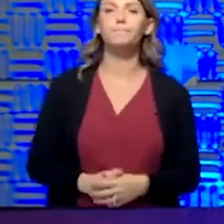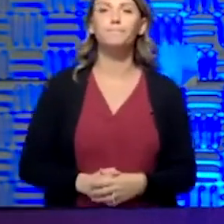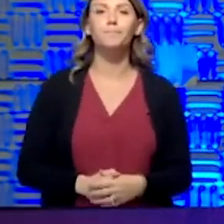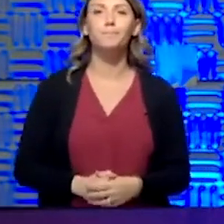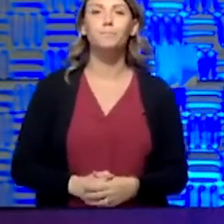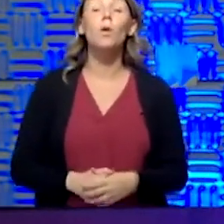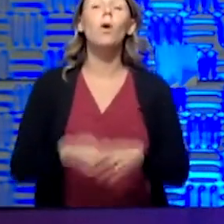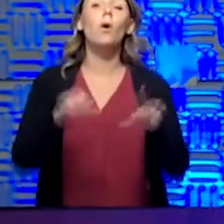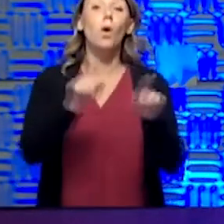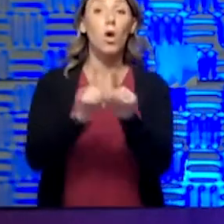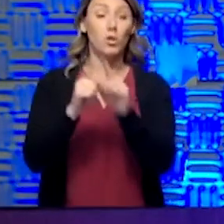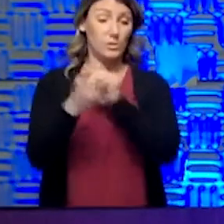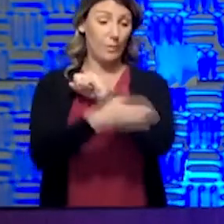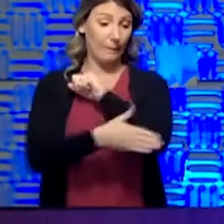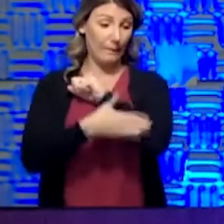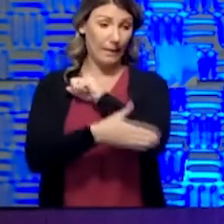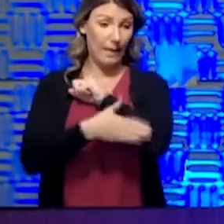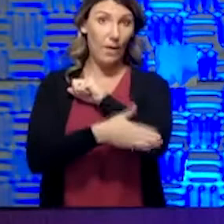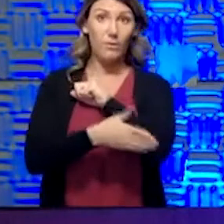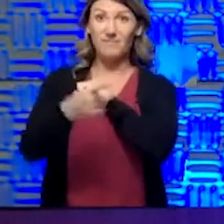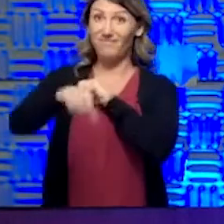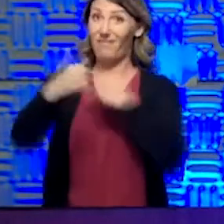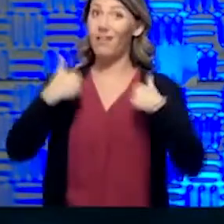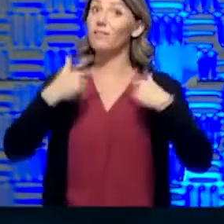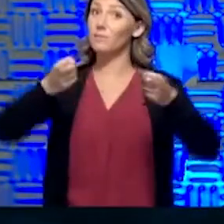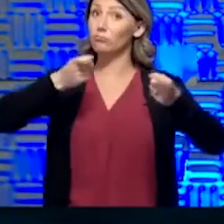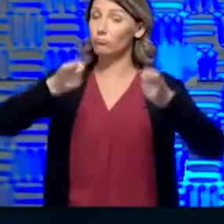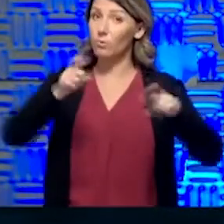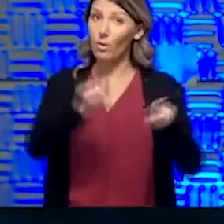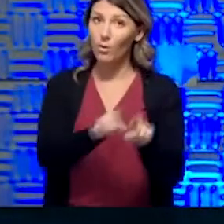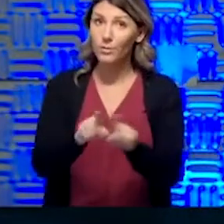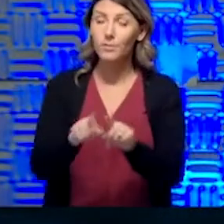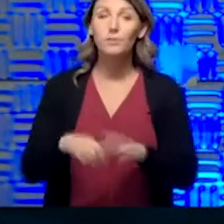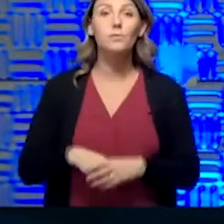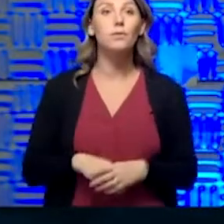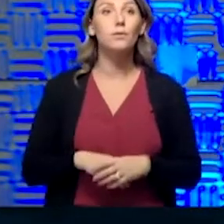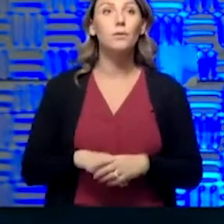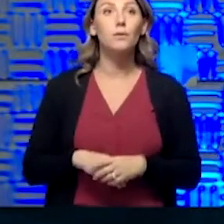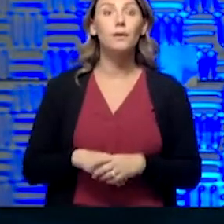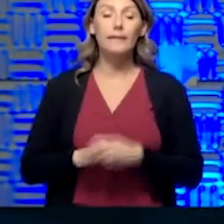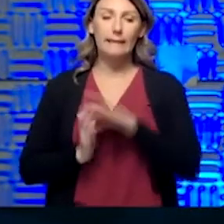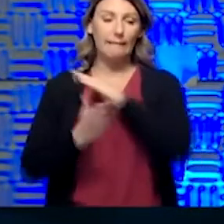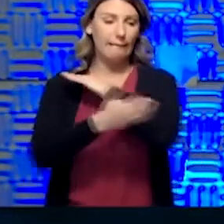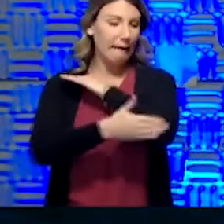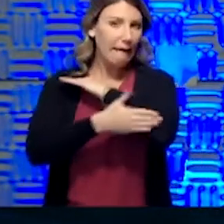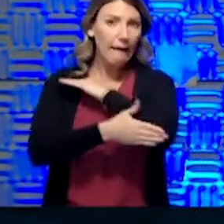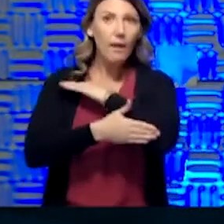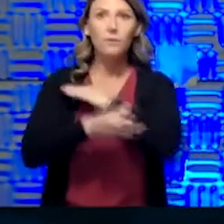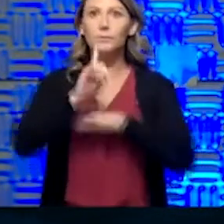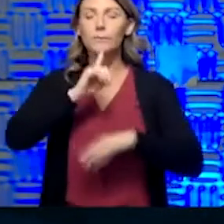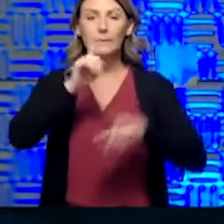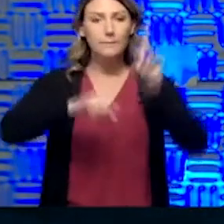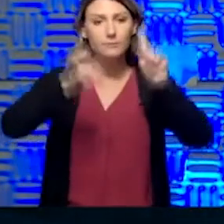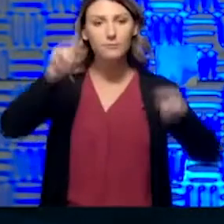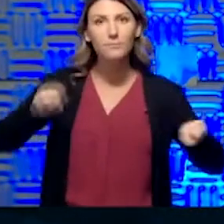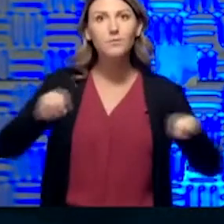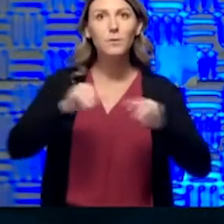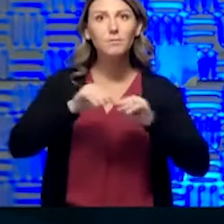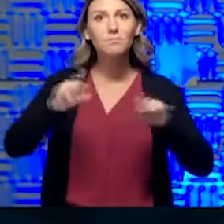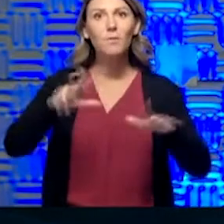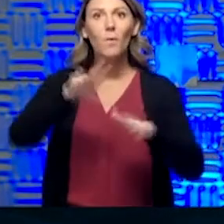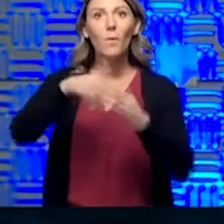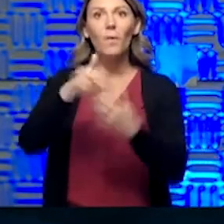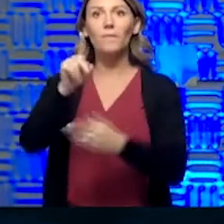Thank the counties have a considerable amount of control, too. You know, the counties are so diverse in the state that it would be a